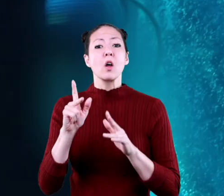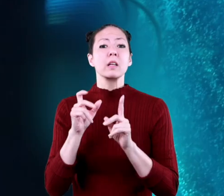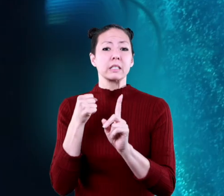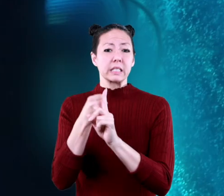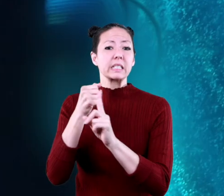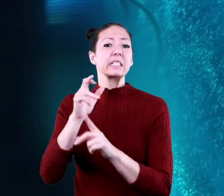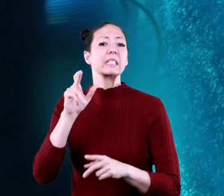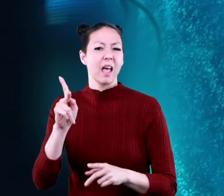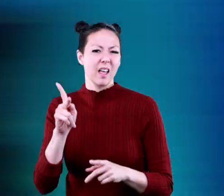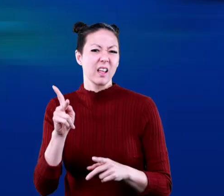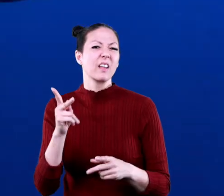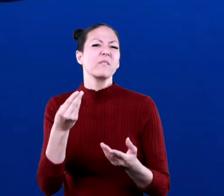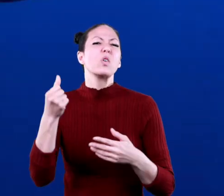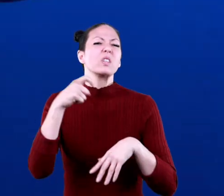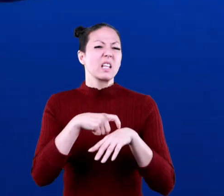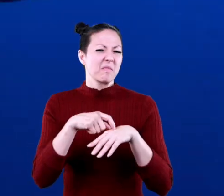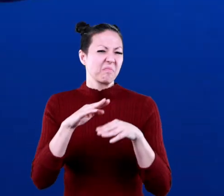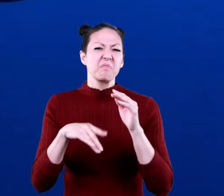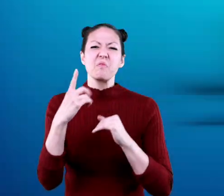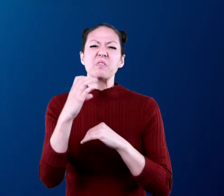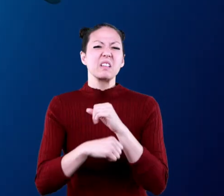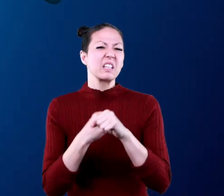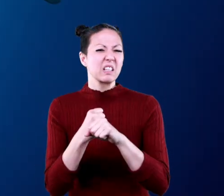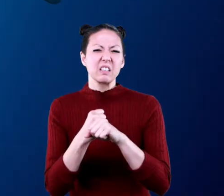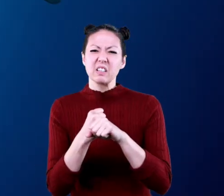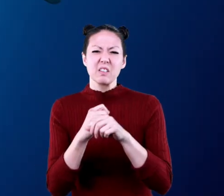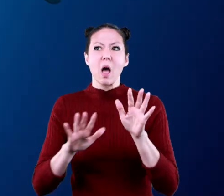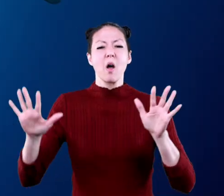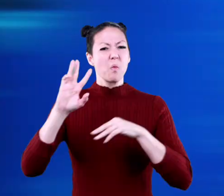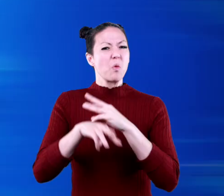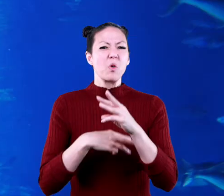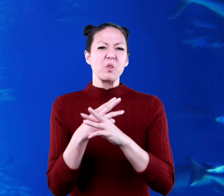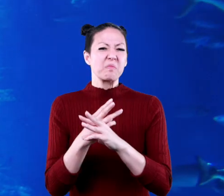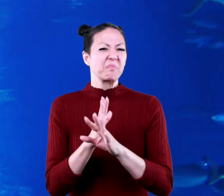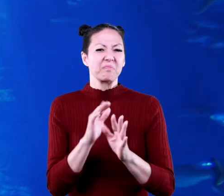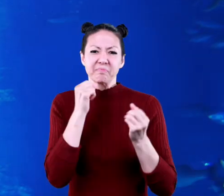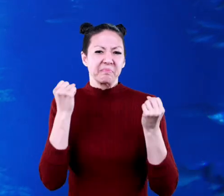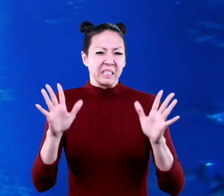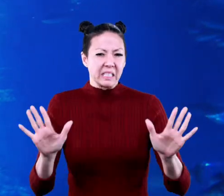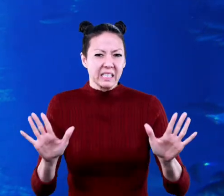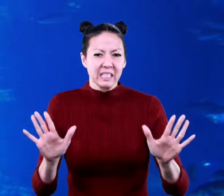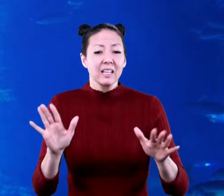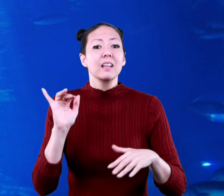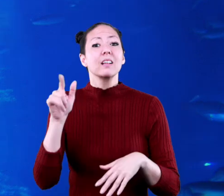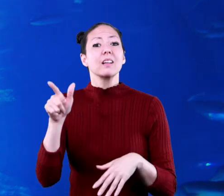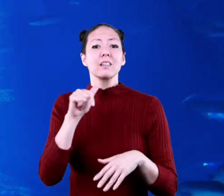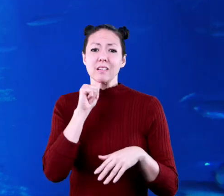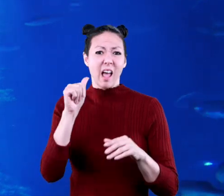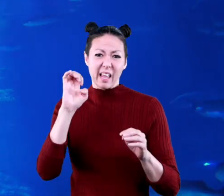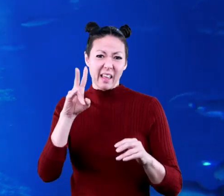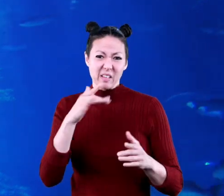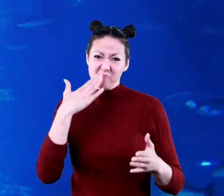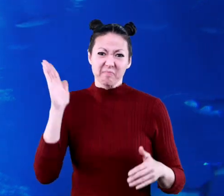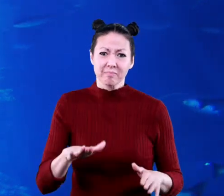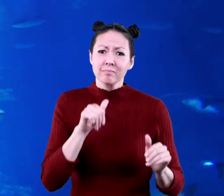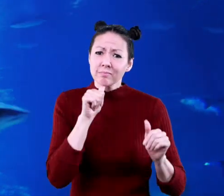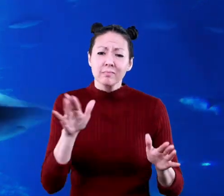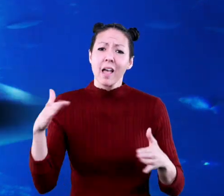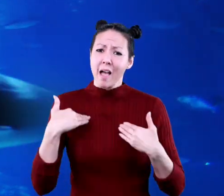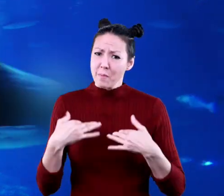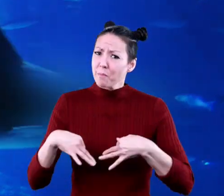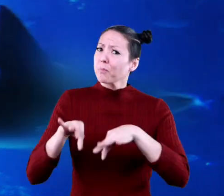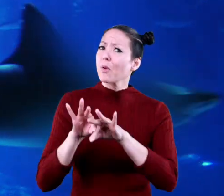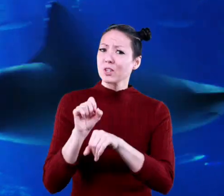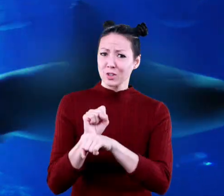happen fewer than a hundred times each year all around the world. But sharks aren't mean or evil by nature, and they have the very